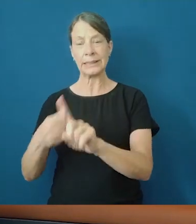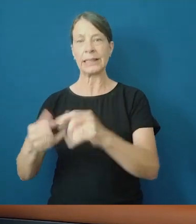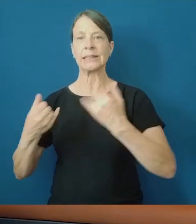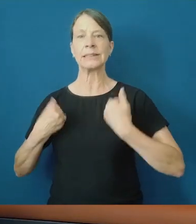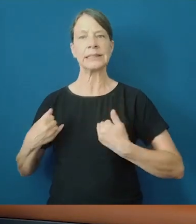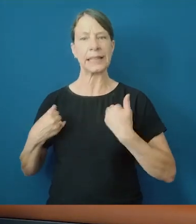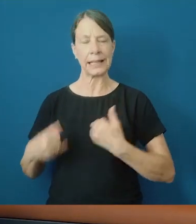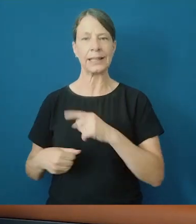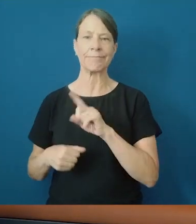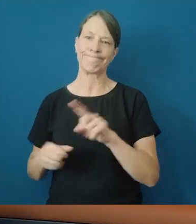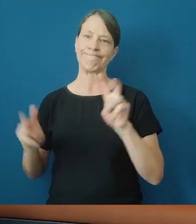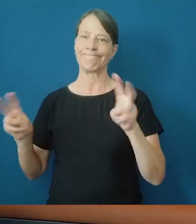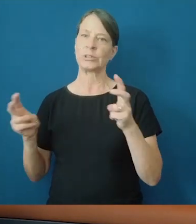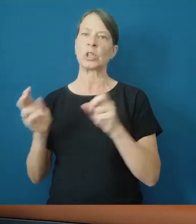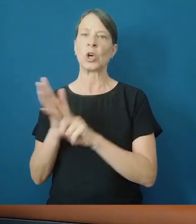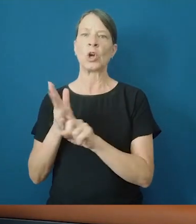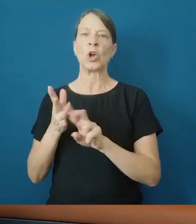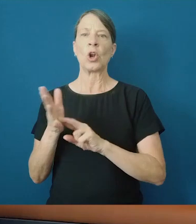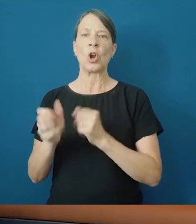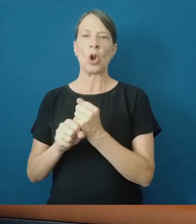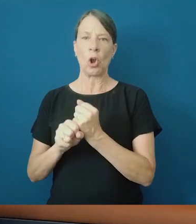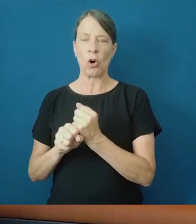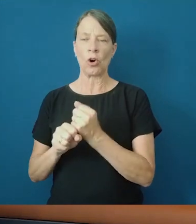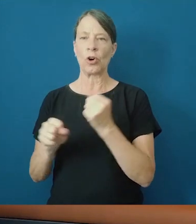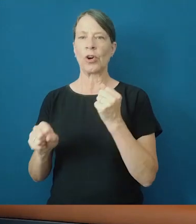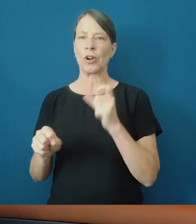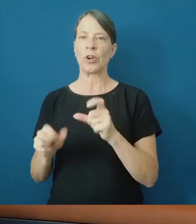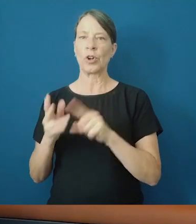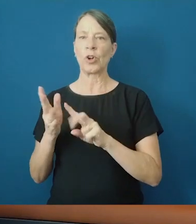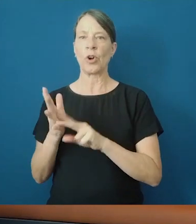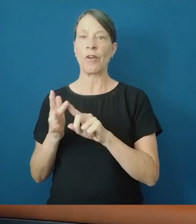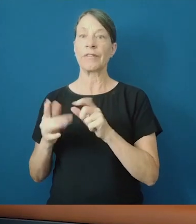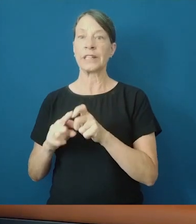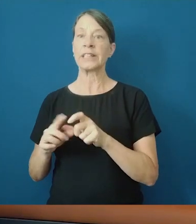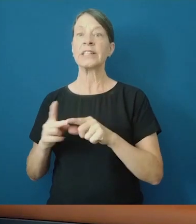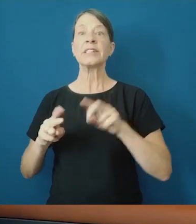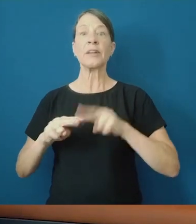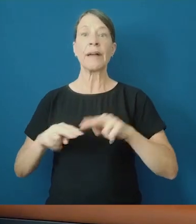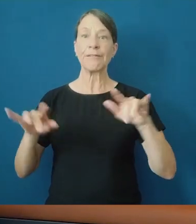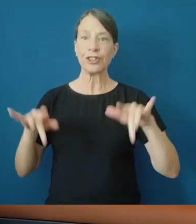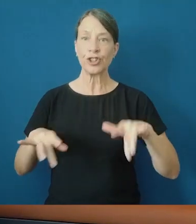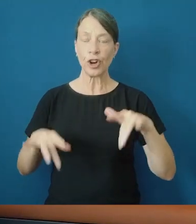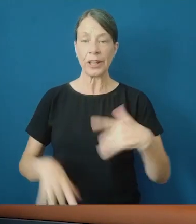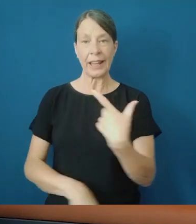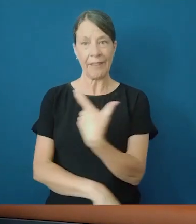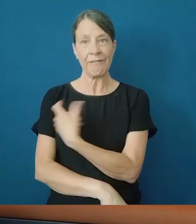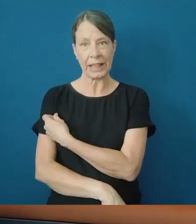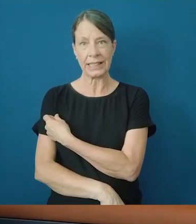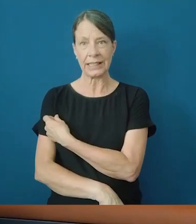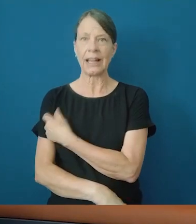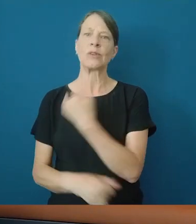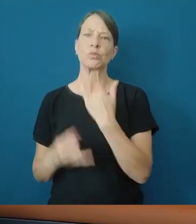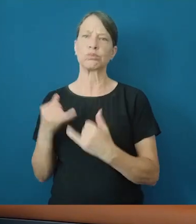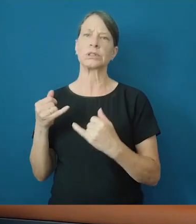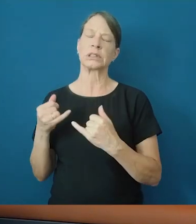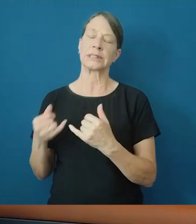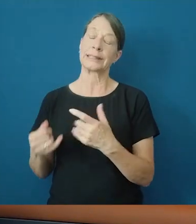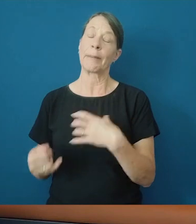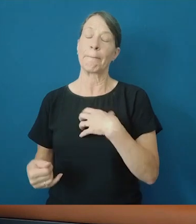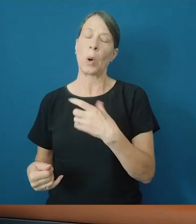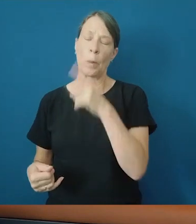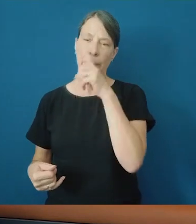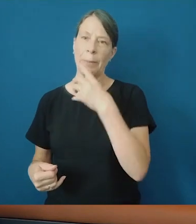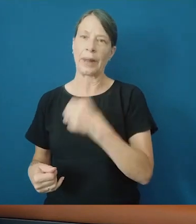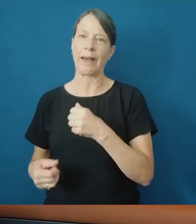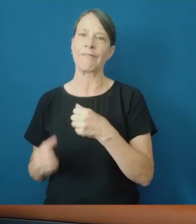status, people who are vaccinated seem to have much less long COVID than people who are not vaccinated all impact on your recovery from acute